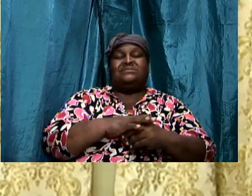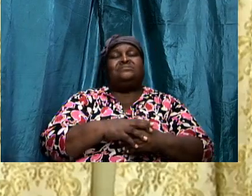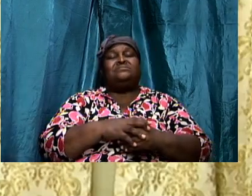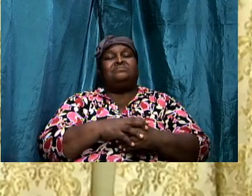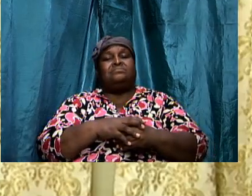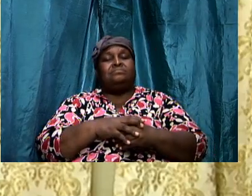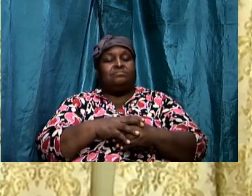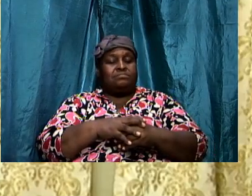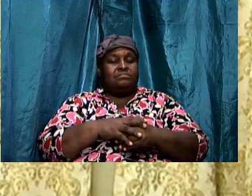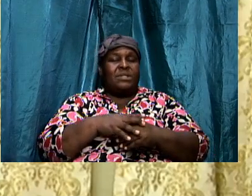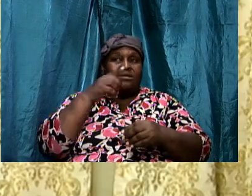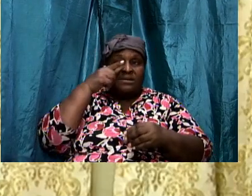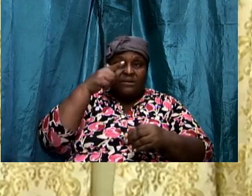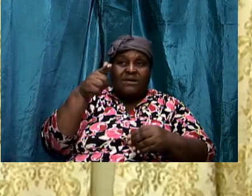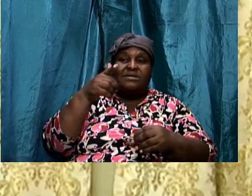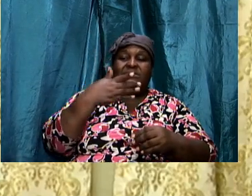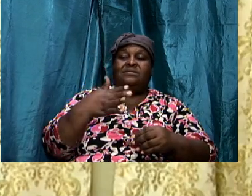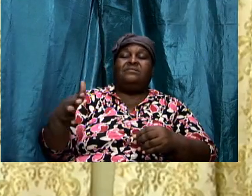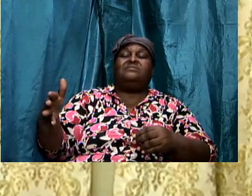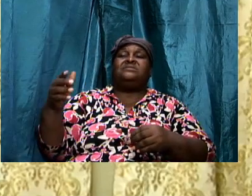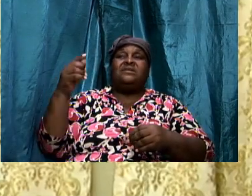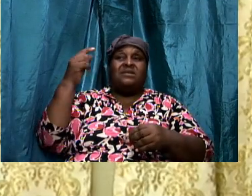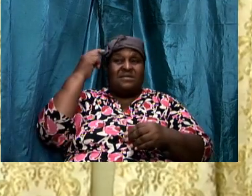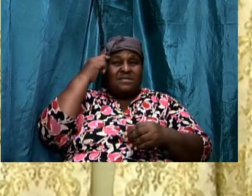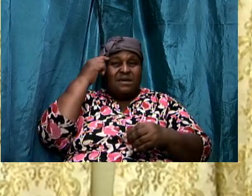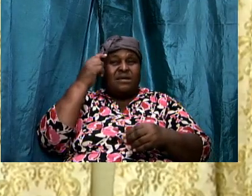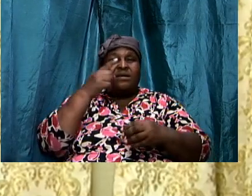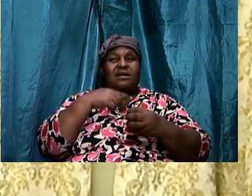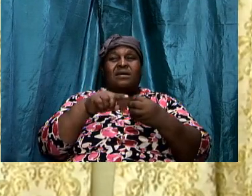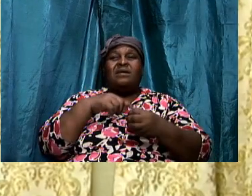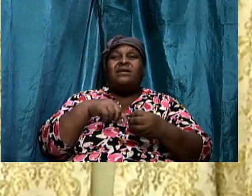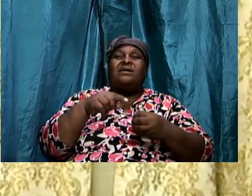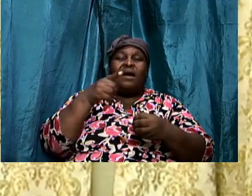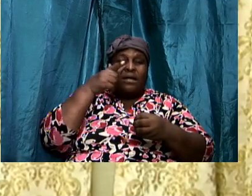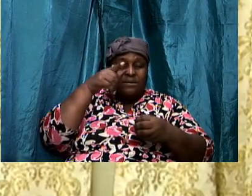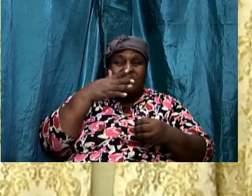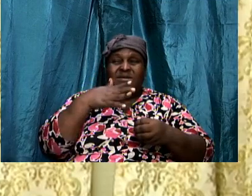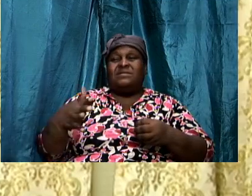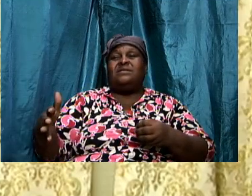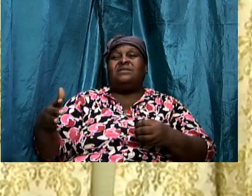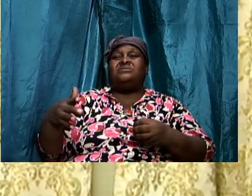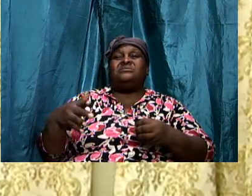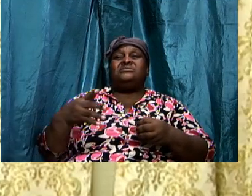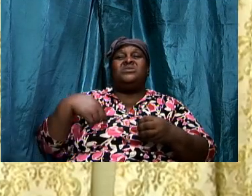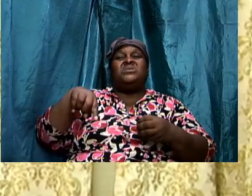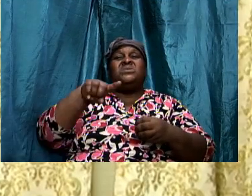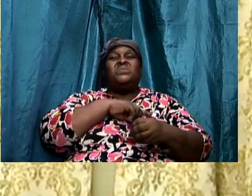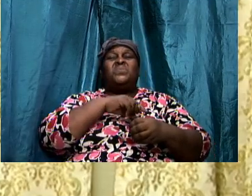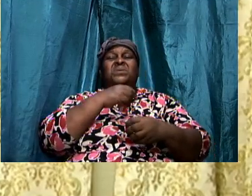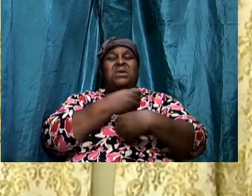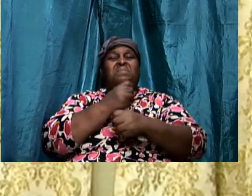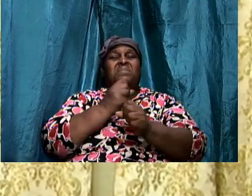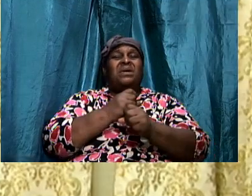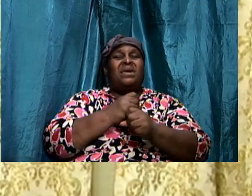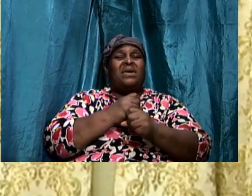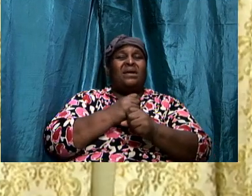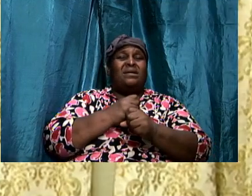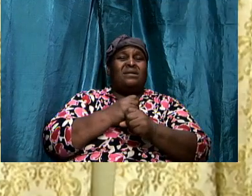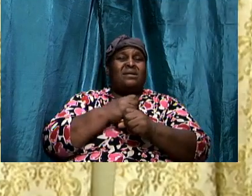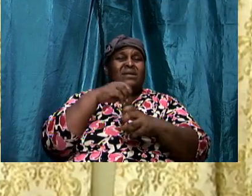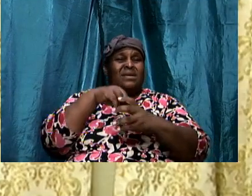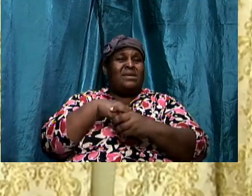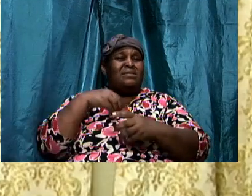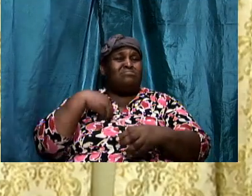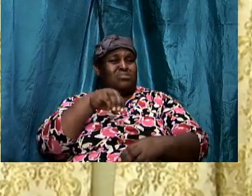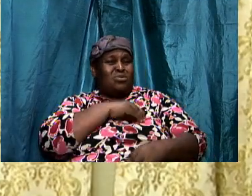look at the things that we allow to be entertained in our minds look at the things that we allow